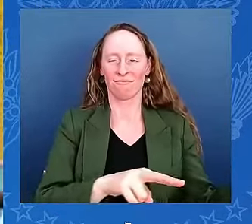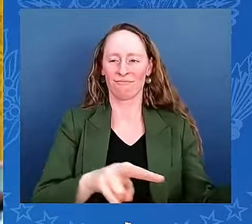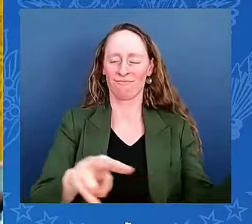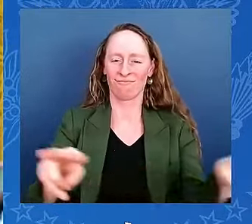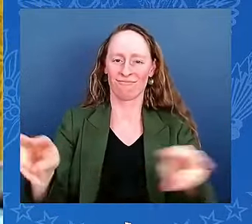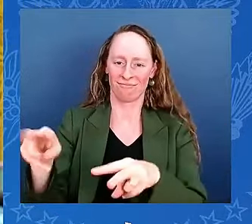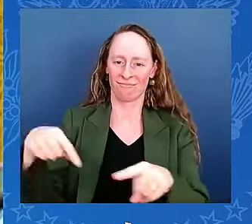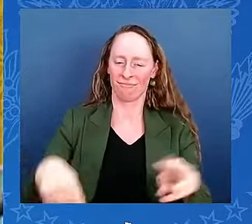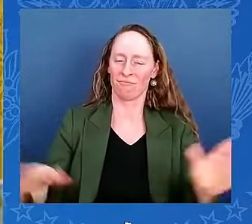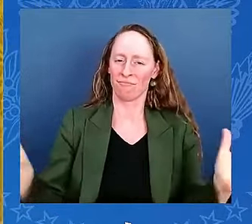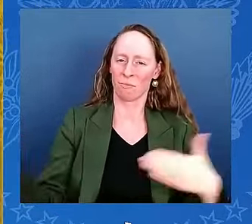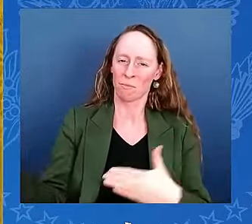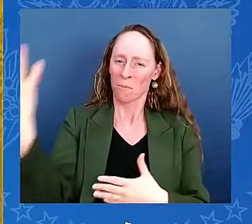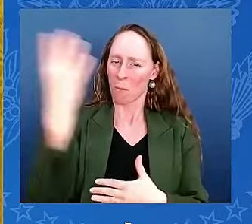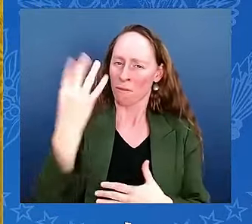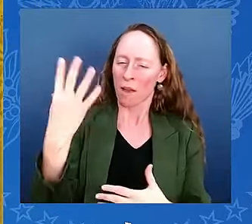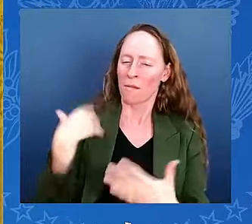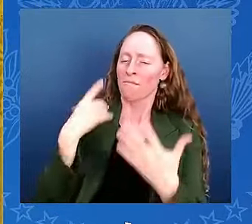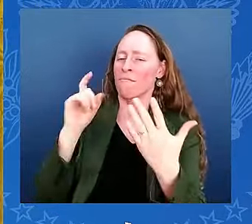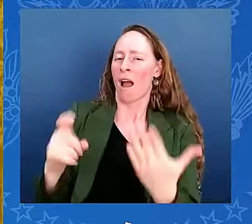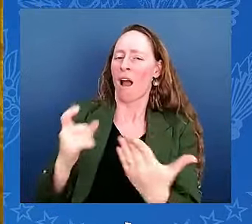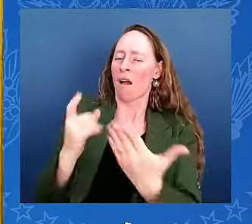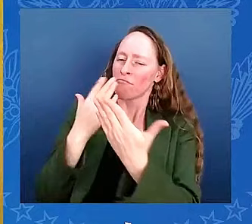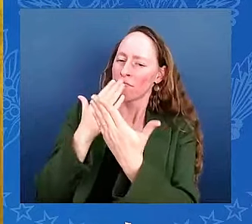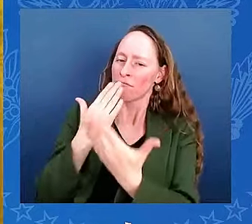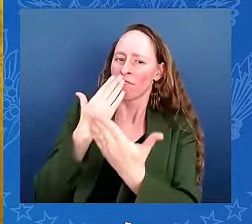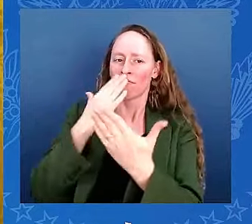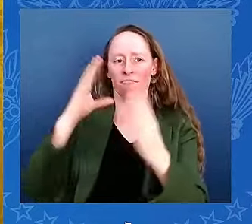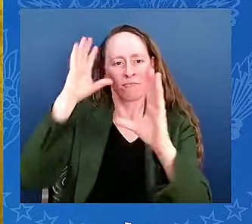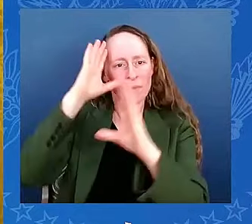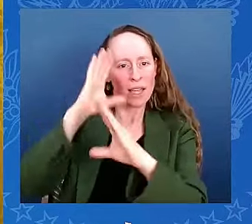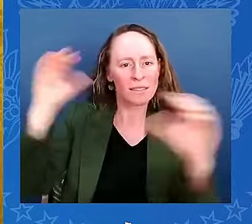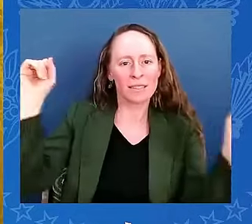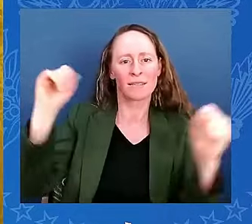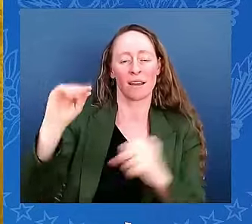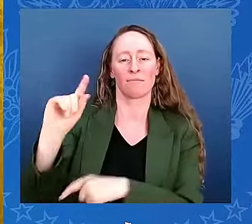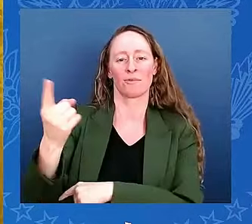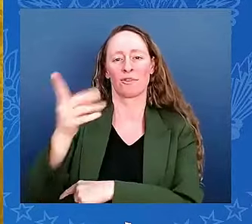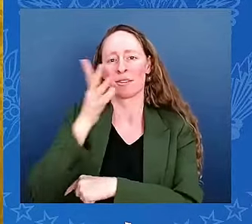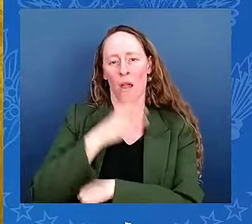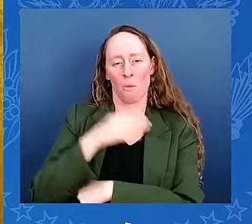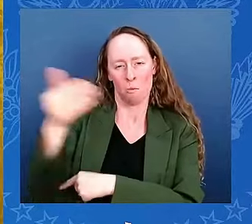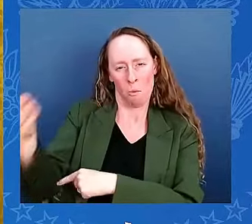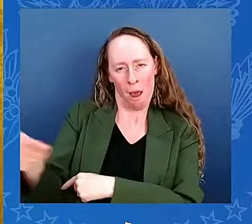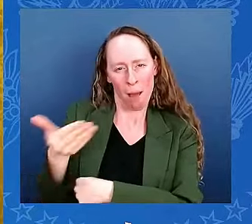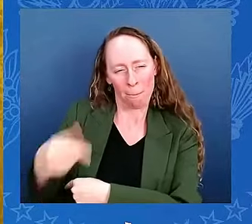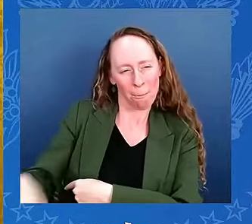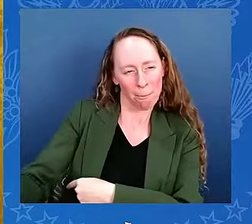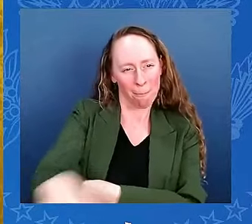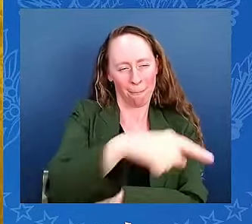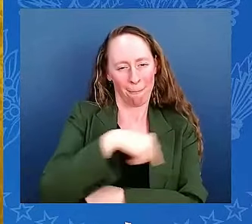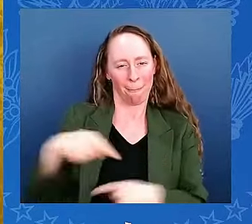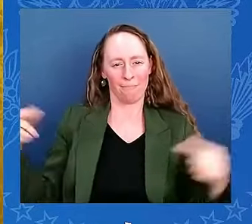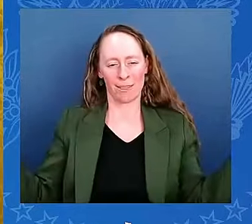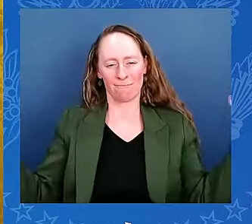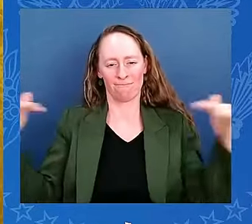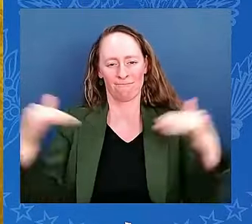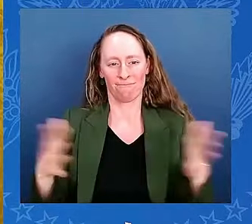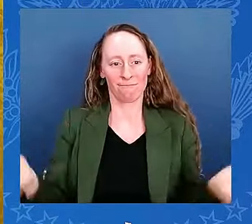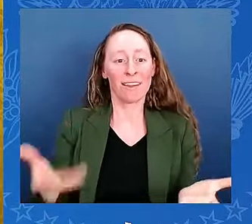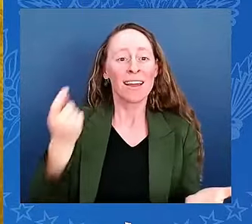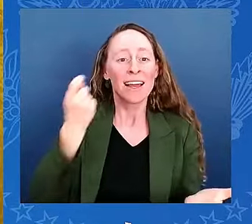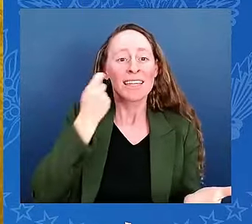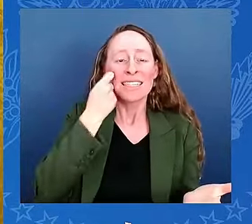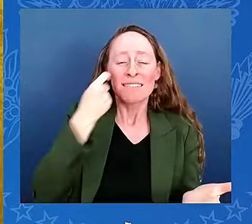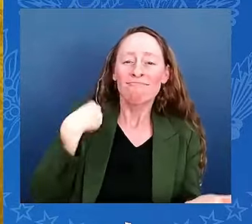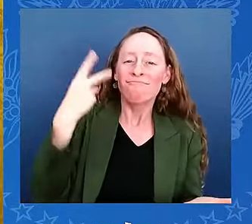this special celebration. And thank you to Dr. Murthy and Suni Williams for their opening remarks. Like so many of